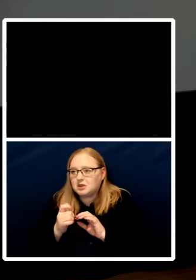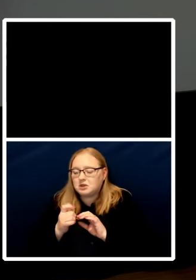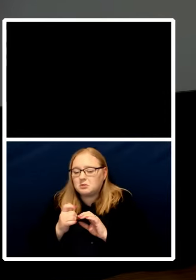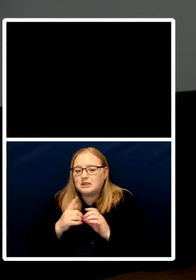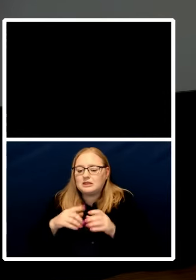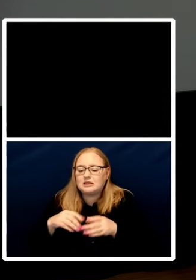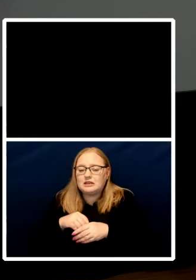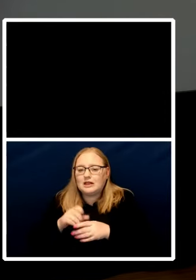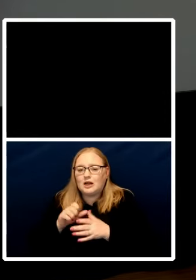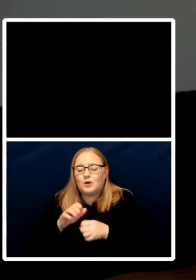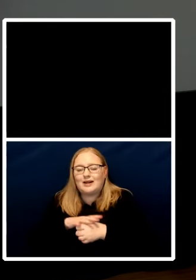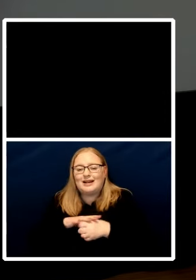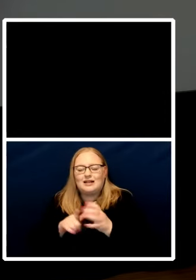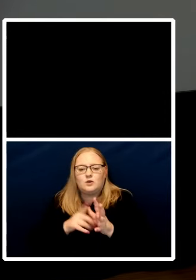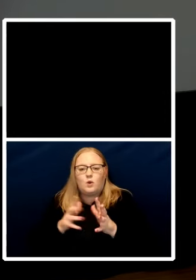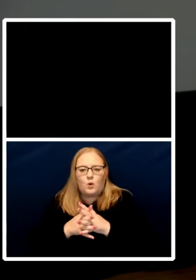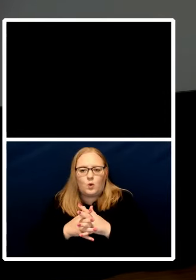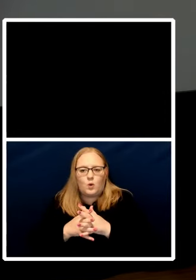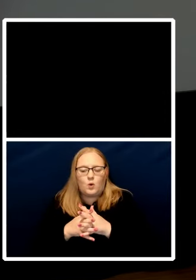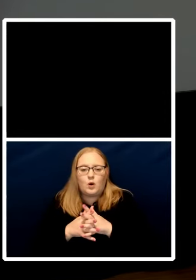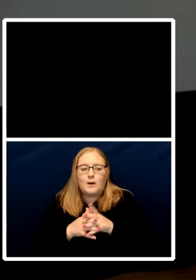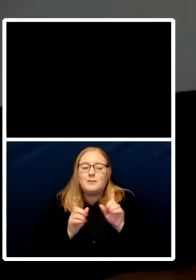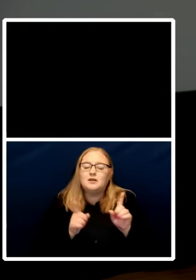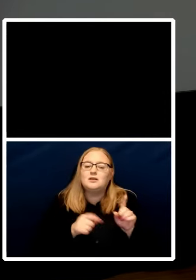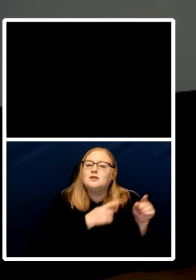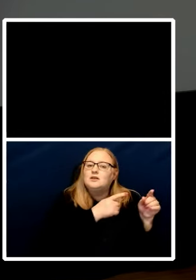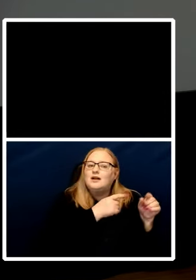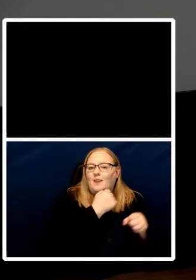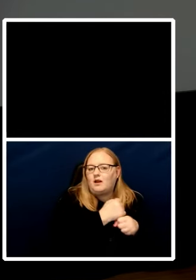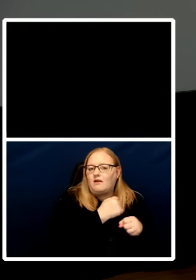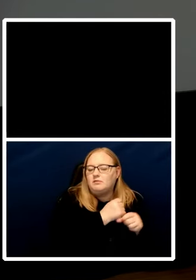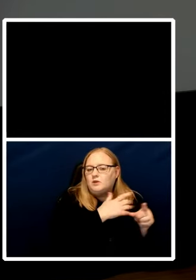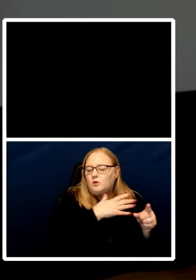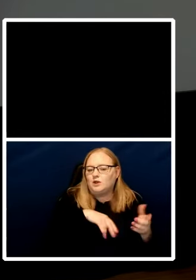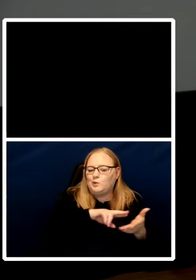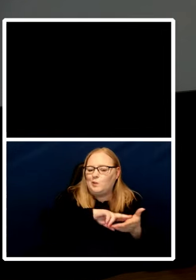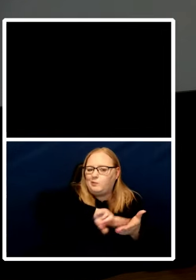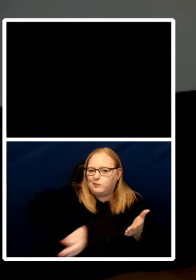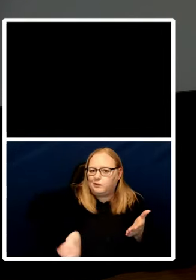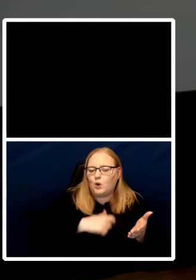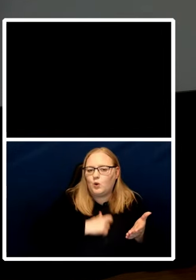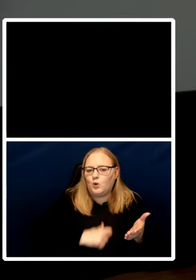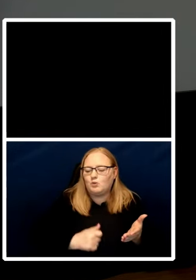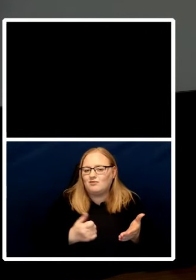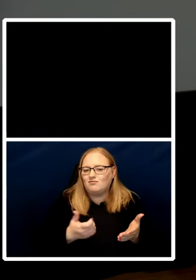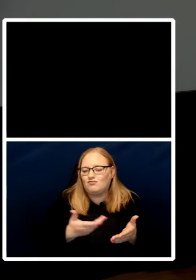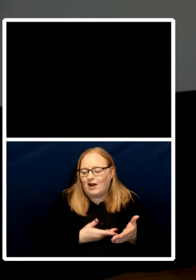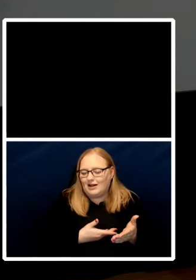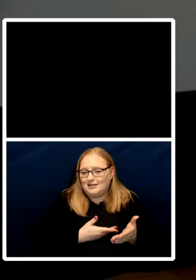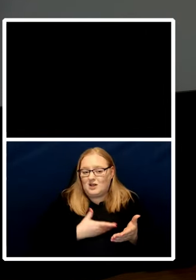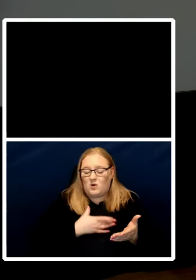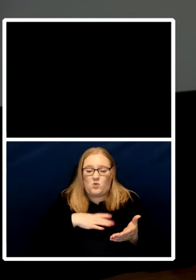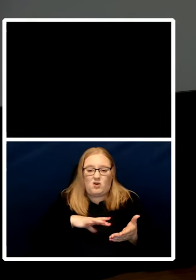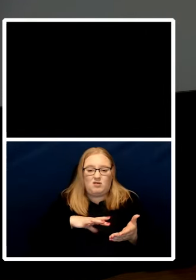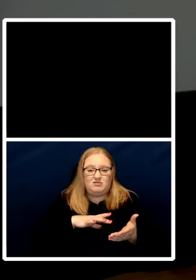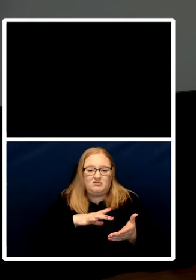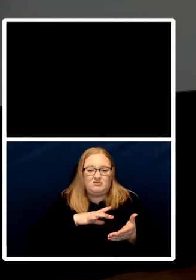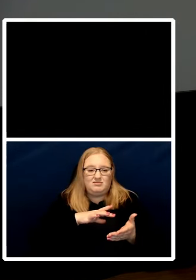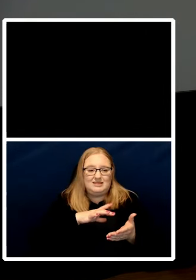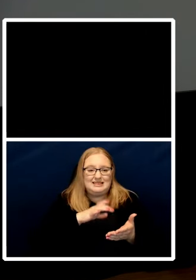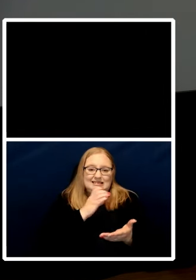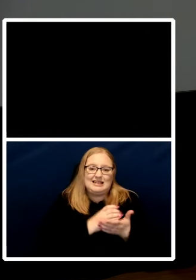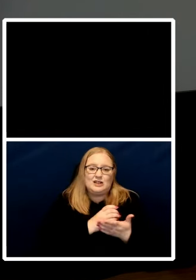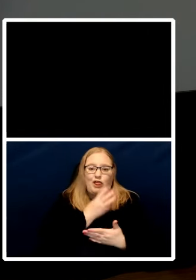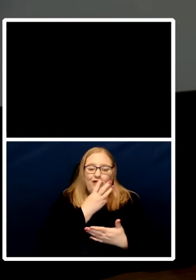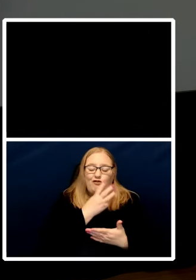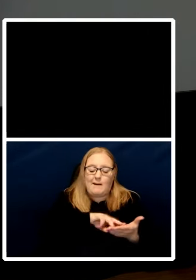wants to pull back that want to get rid of the human rights act that want to disapply section three of the human rights act which is the magic of the human